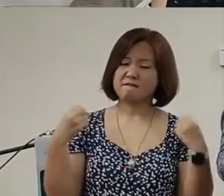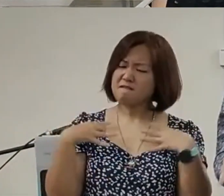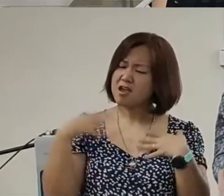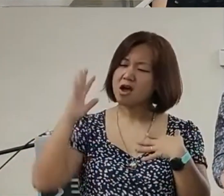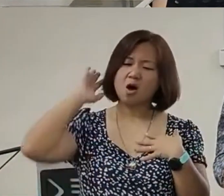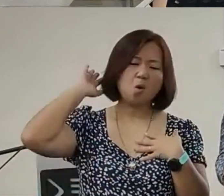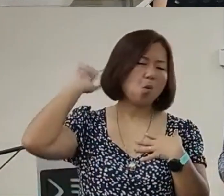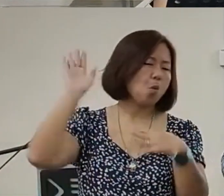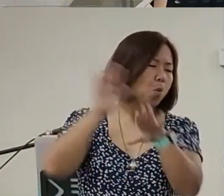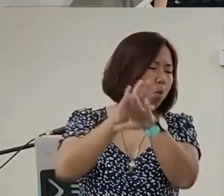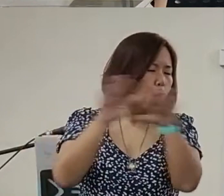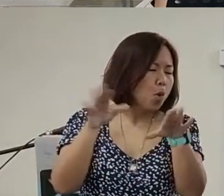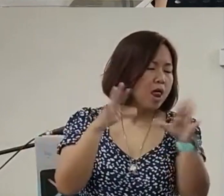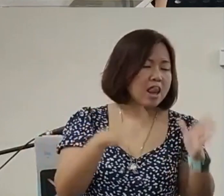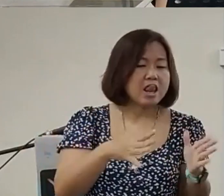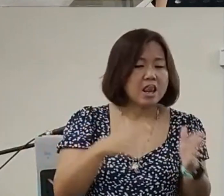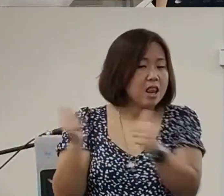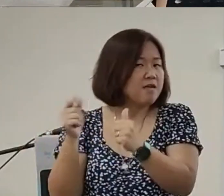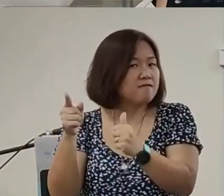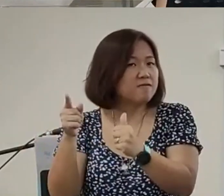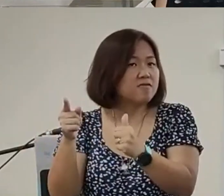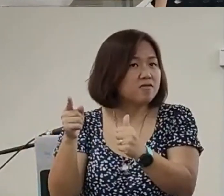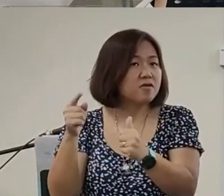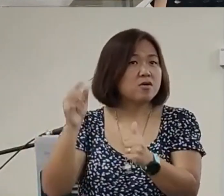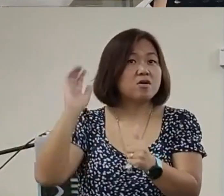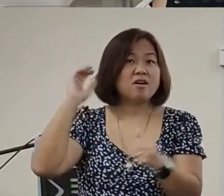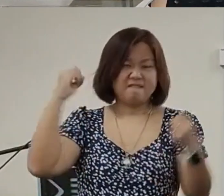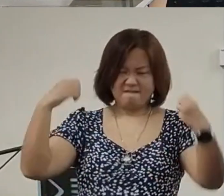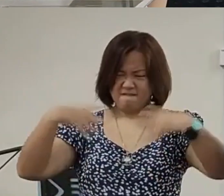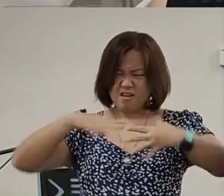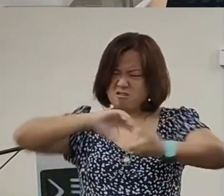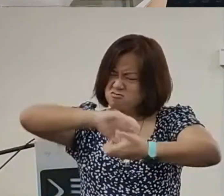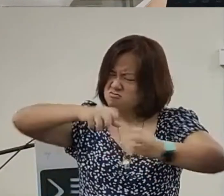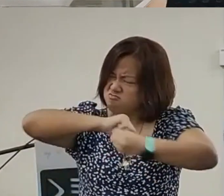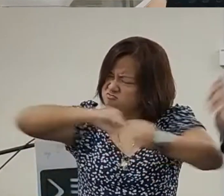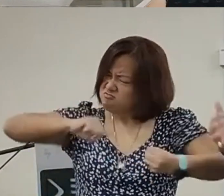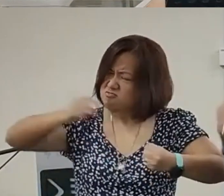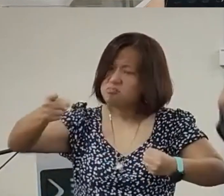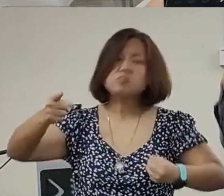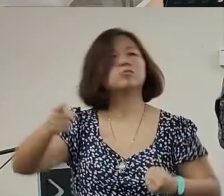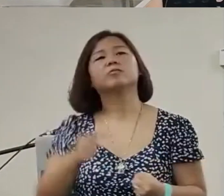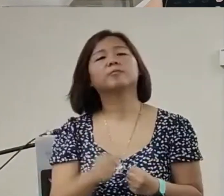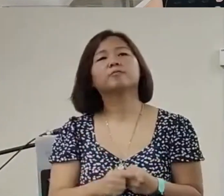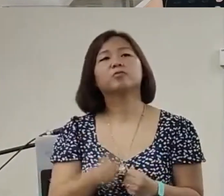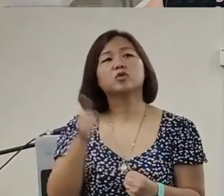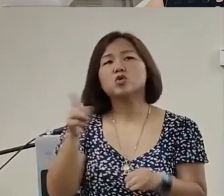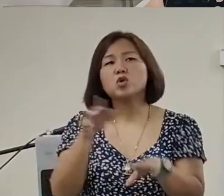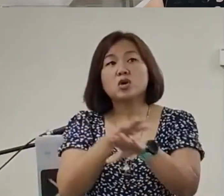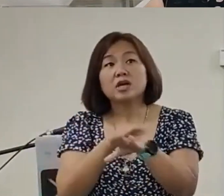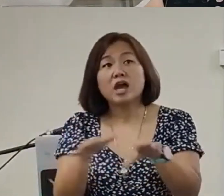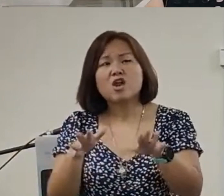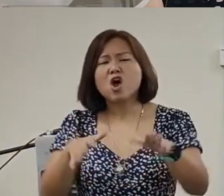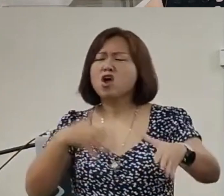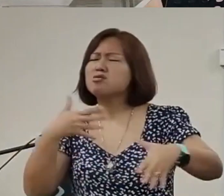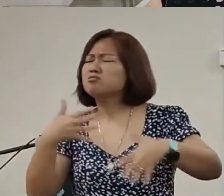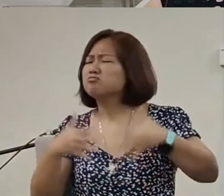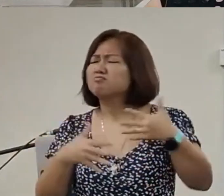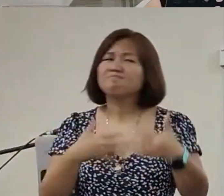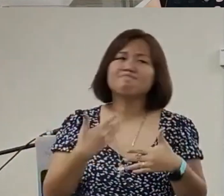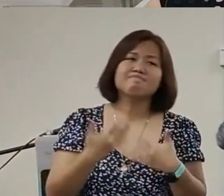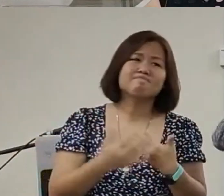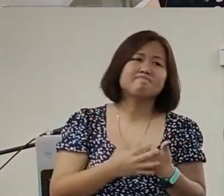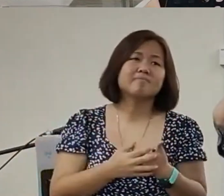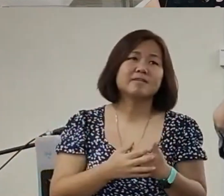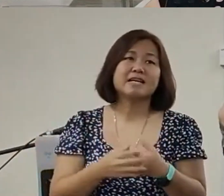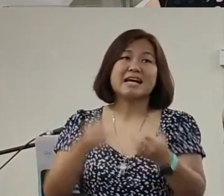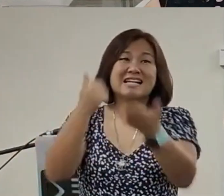is not going to leave youFear is going to destroy youYou will never be able to enjoyWhat it means to